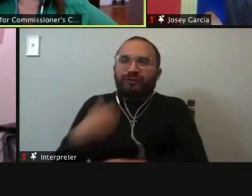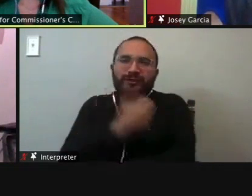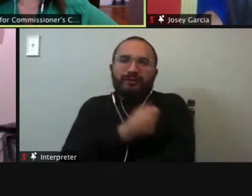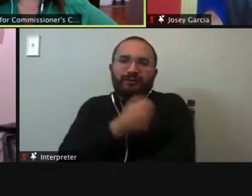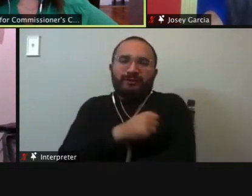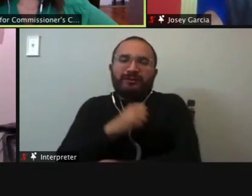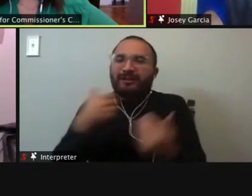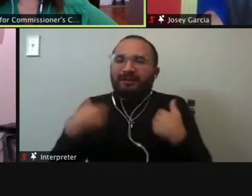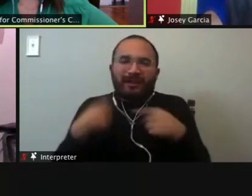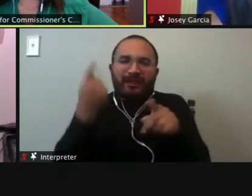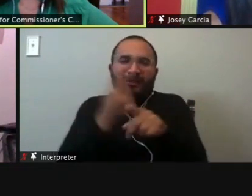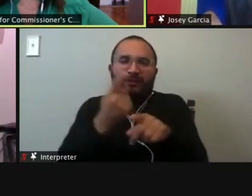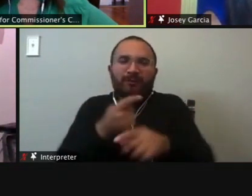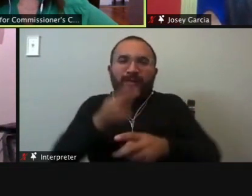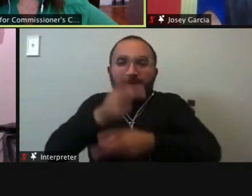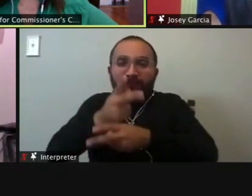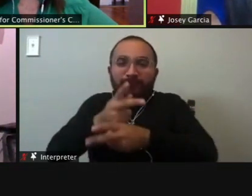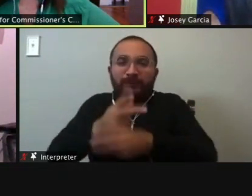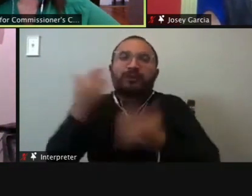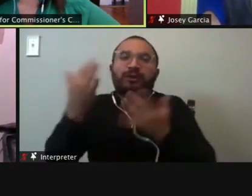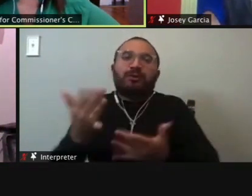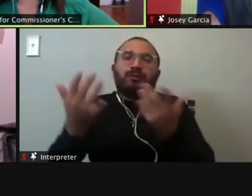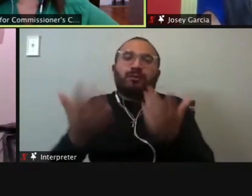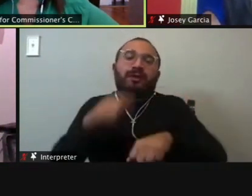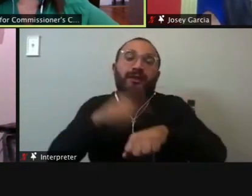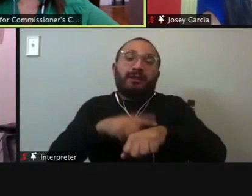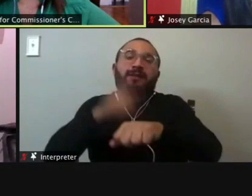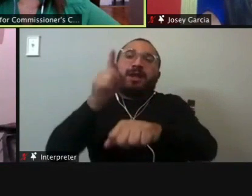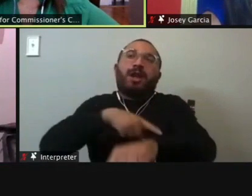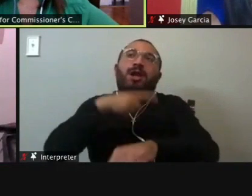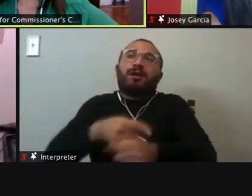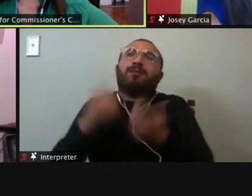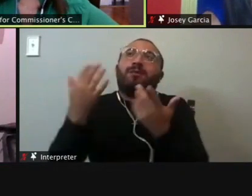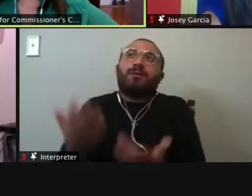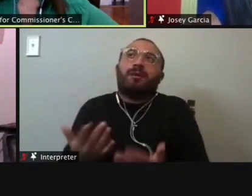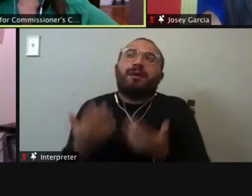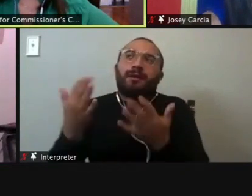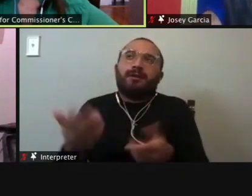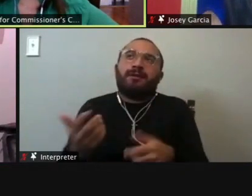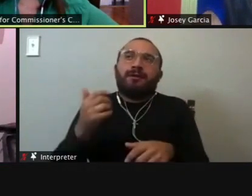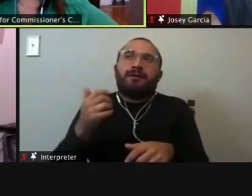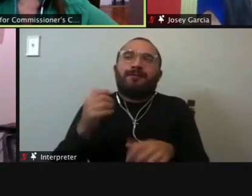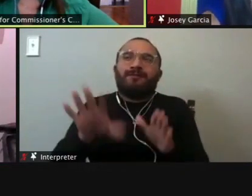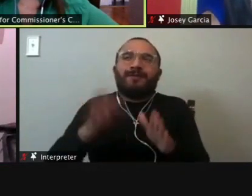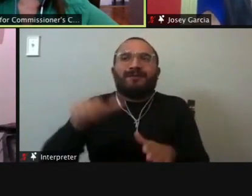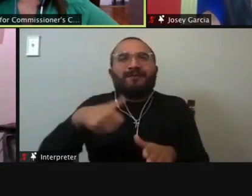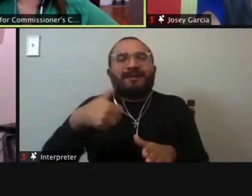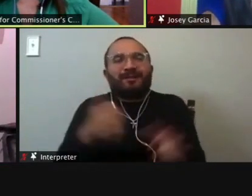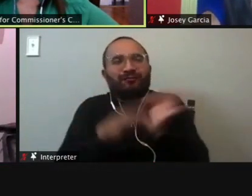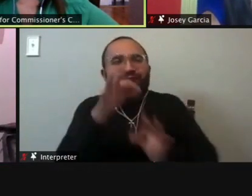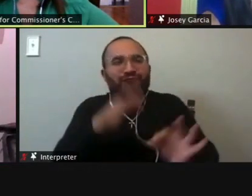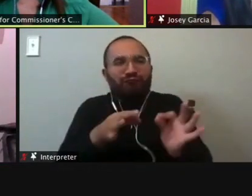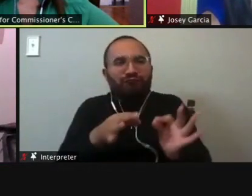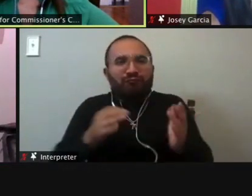proper care. They can't get appointments, the appointment, the wait times are too long. And so they, they find other ways to help themselves. And so I think